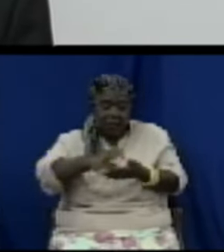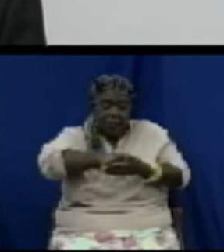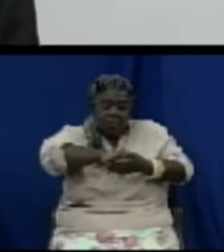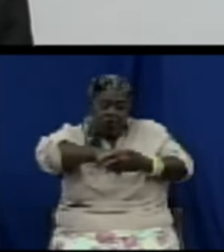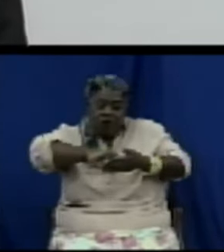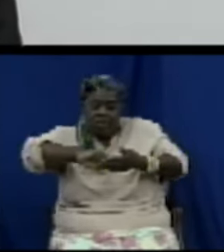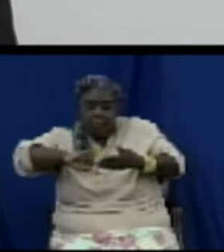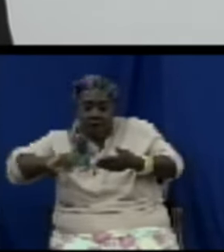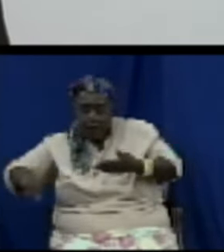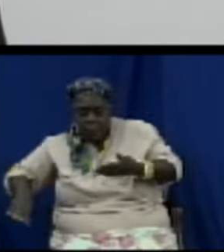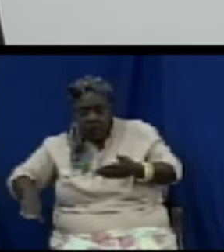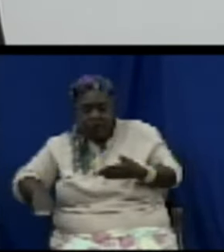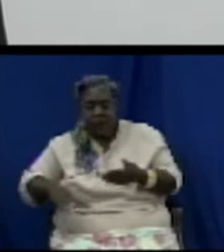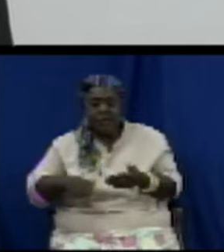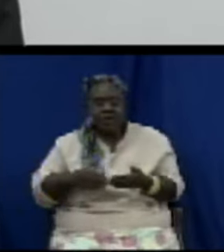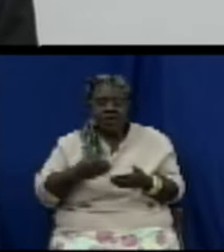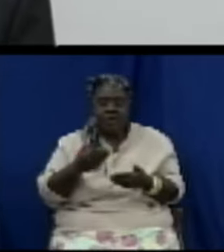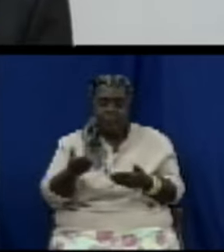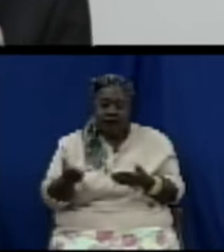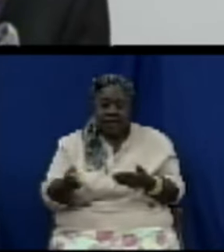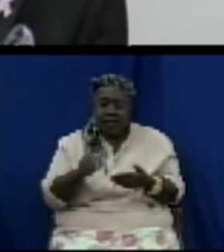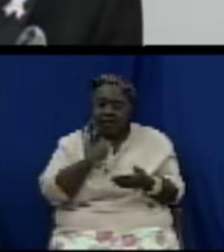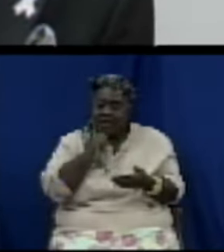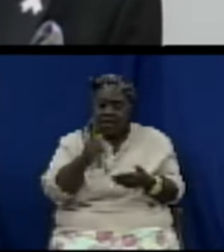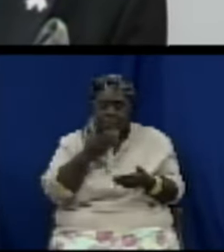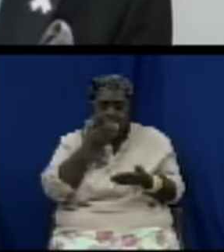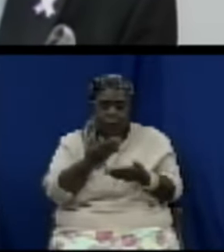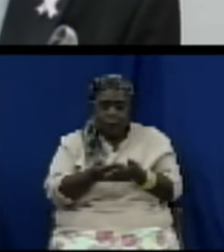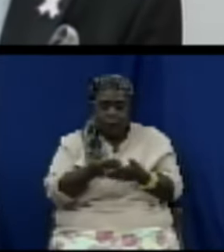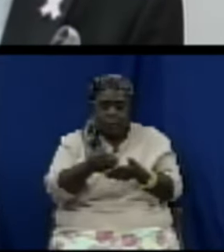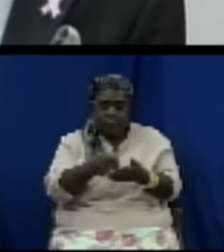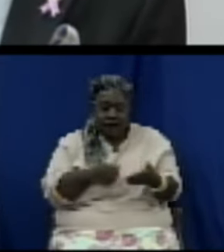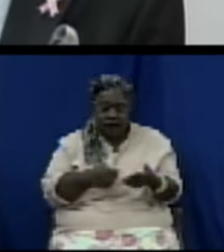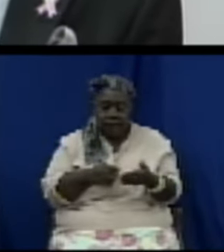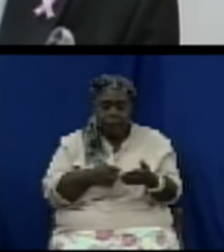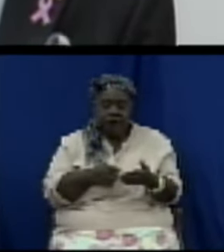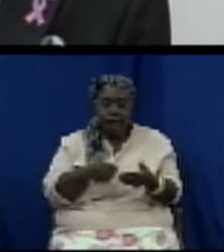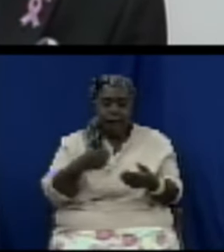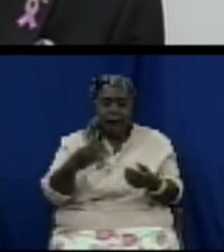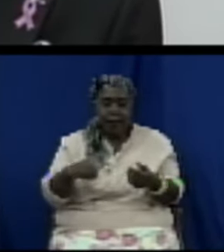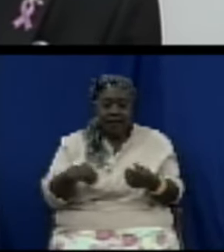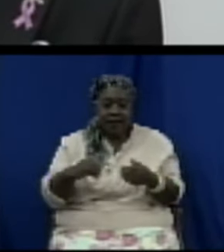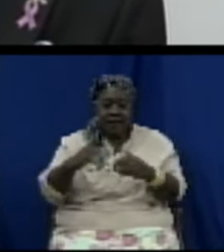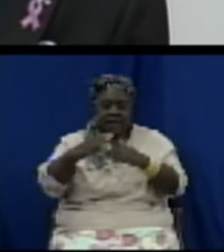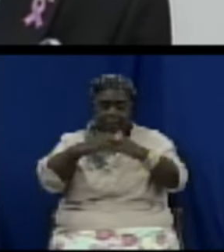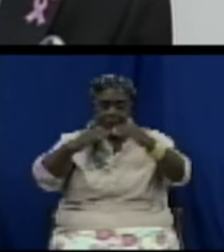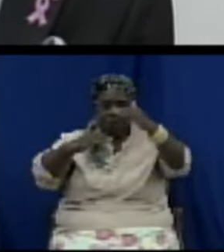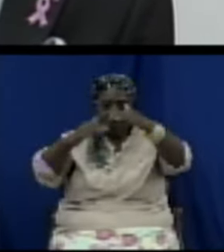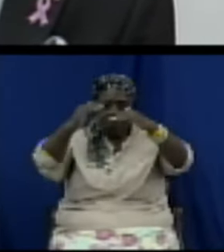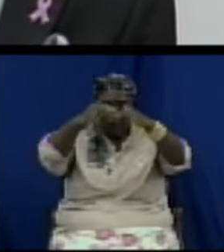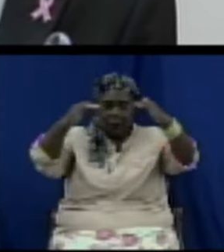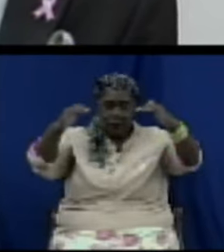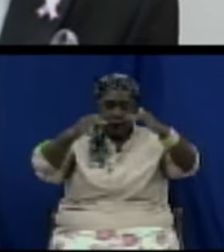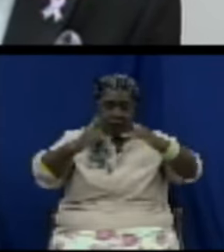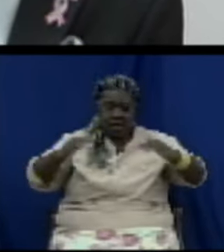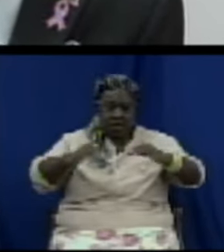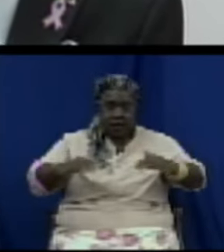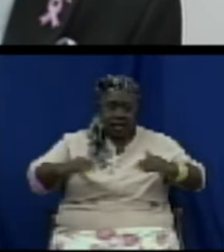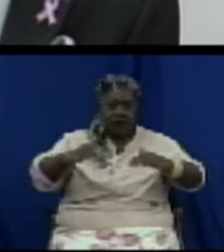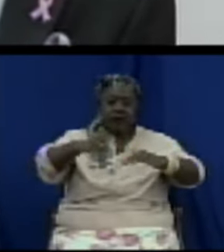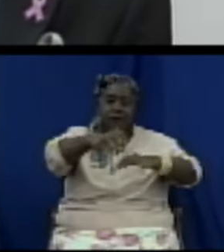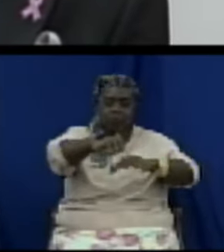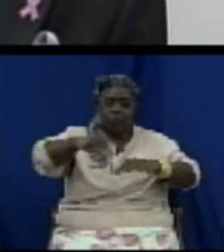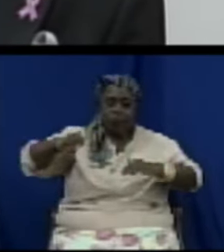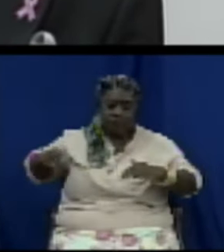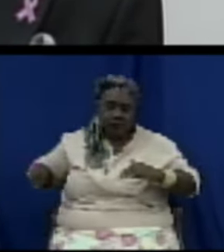defective goods from the marketplace from the shelves from wherever